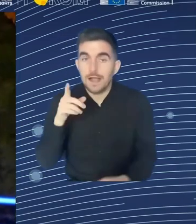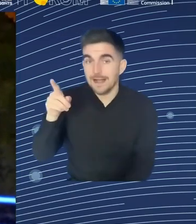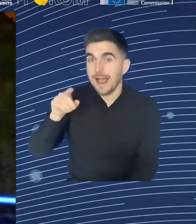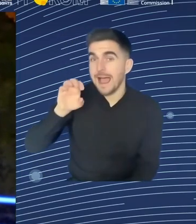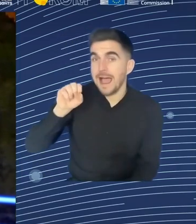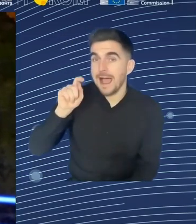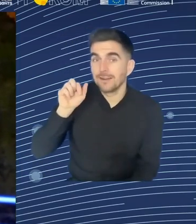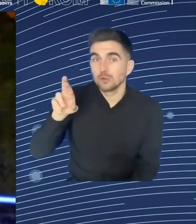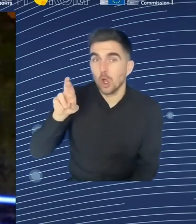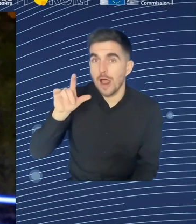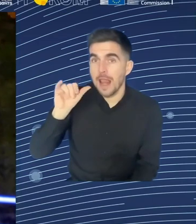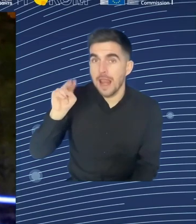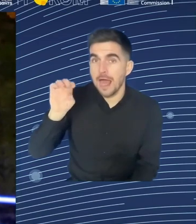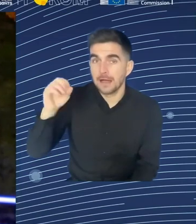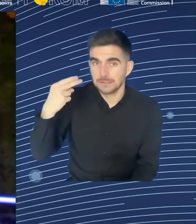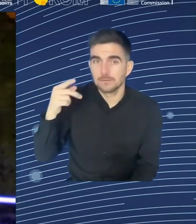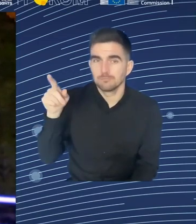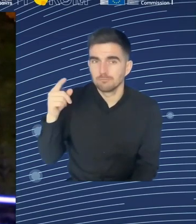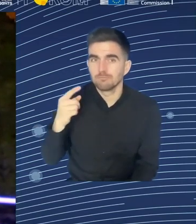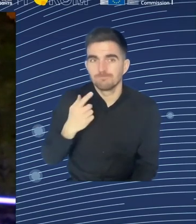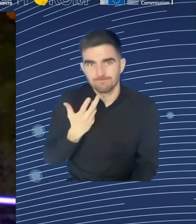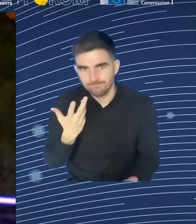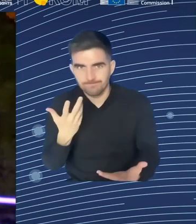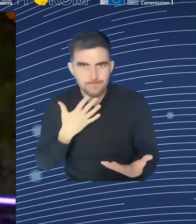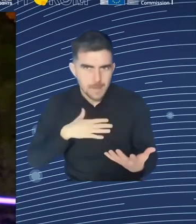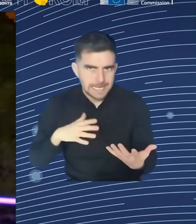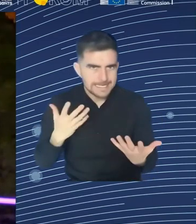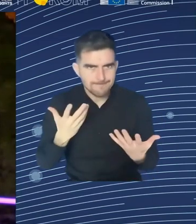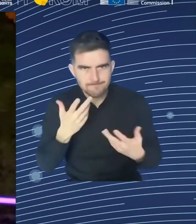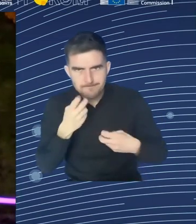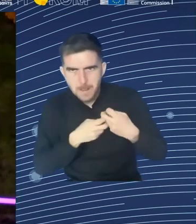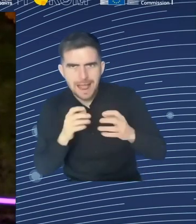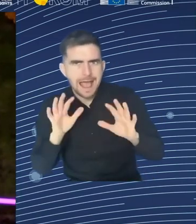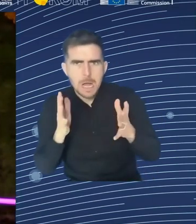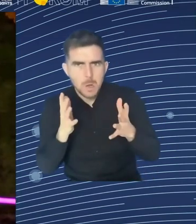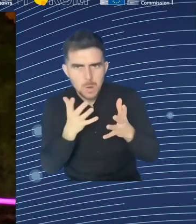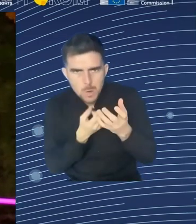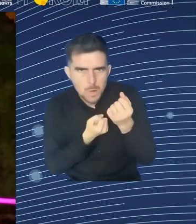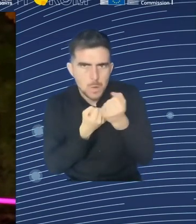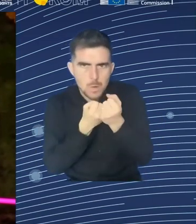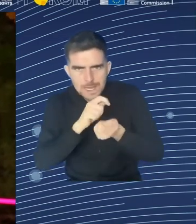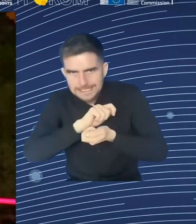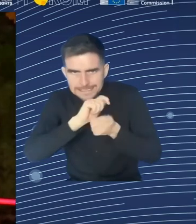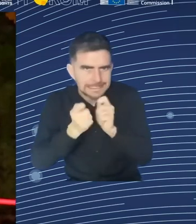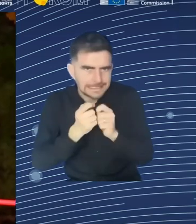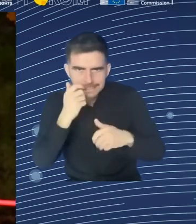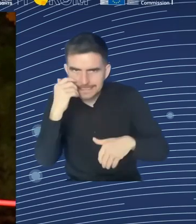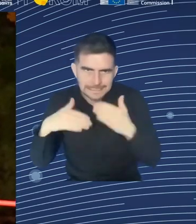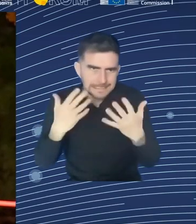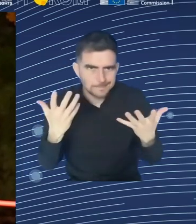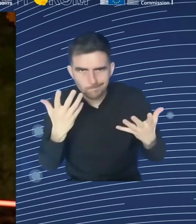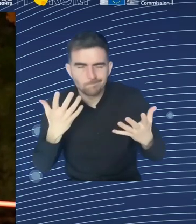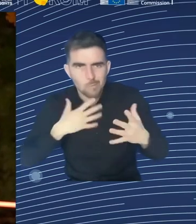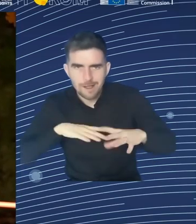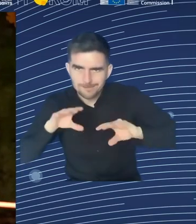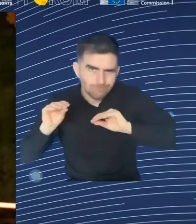also all the other things that were said about employers or cooperation is all